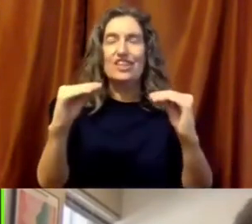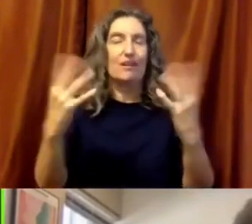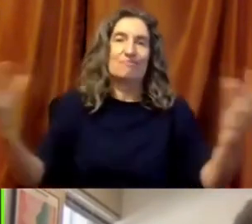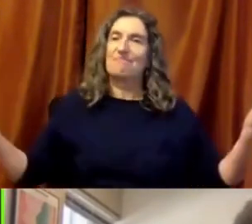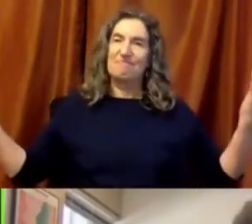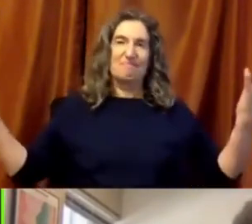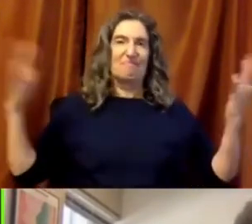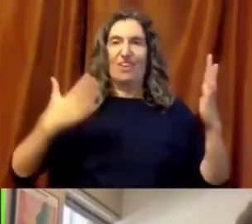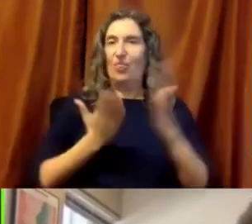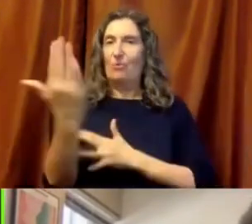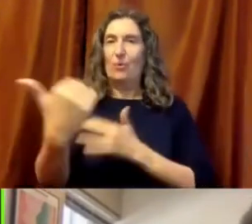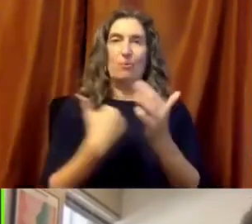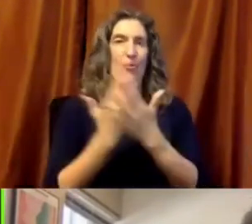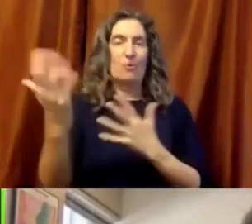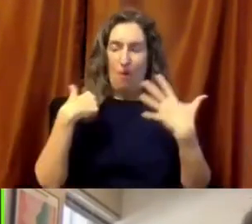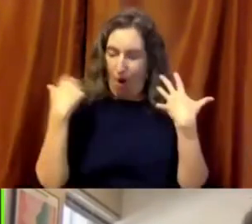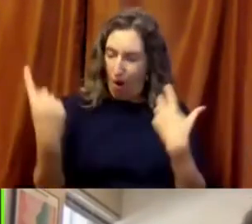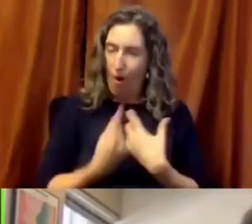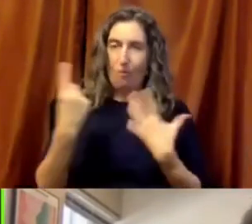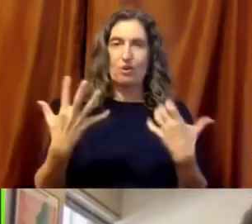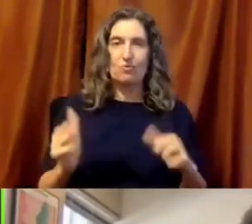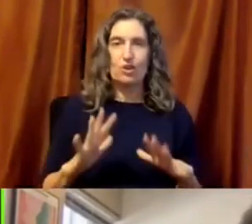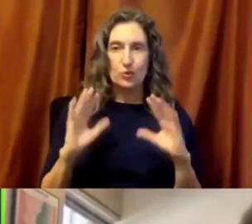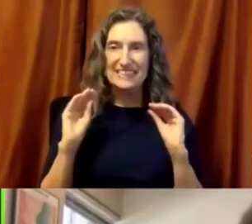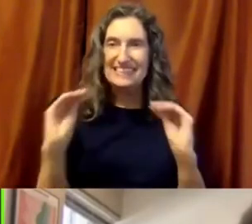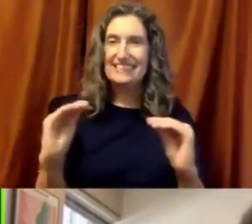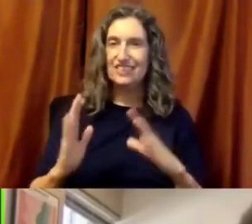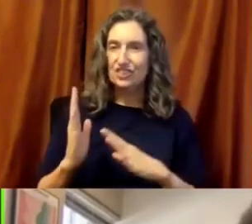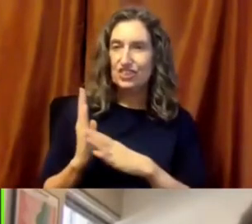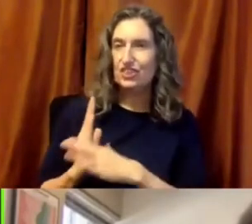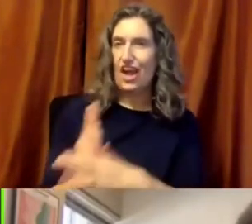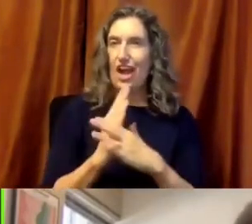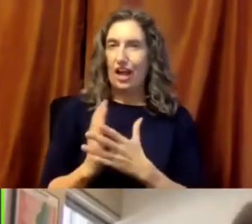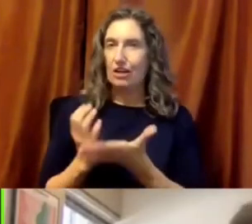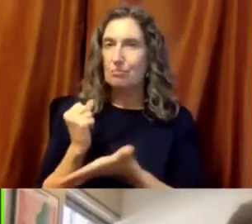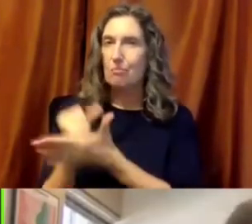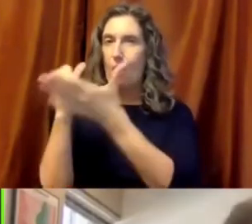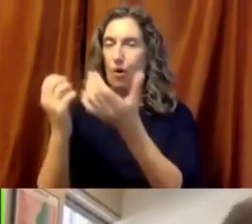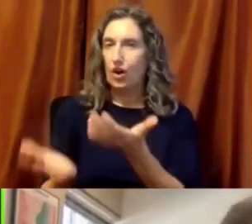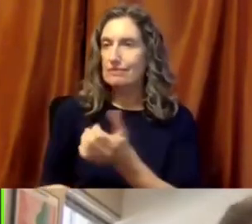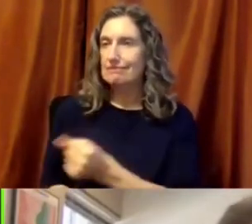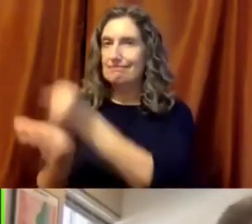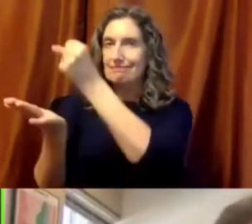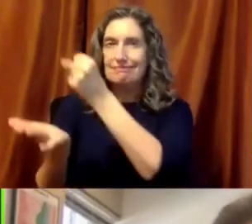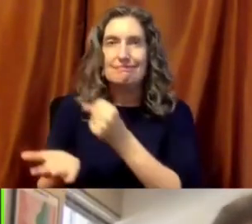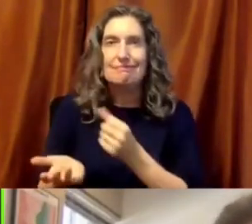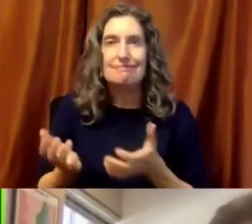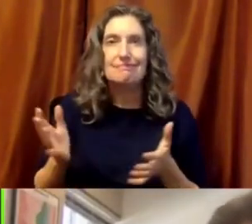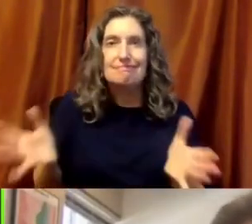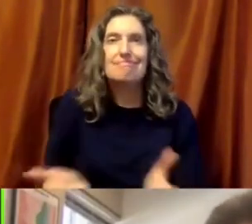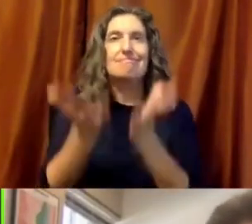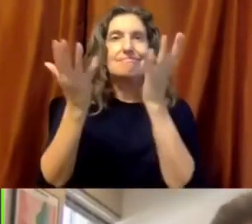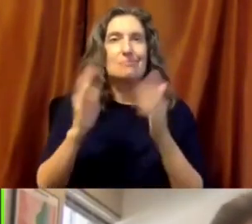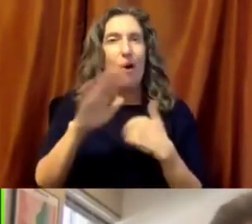heart that is in it to share and to learn forever and to share and to be part of that, making